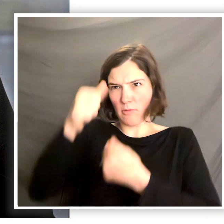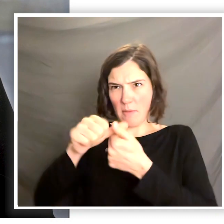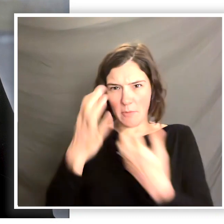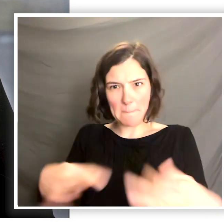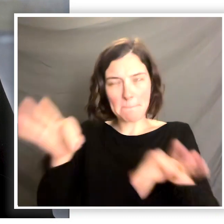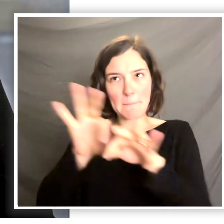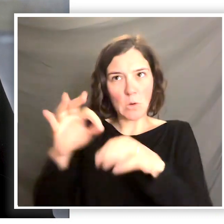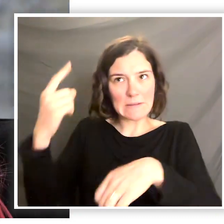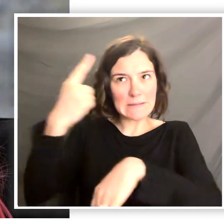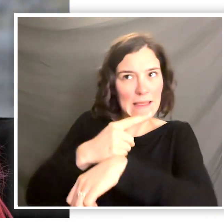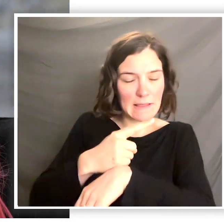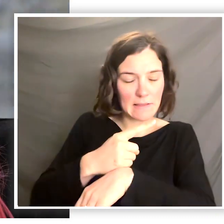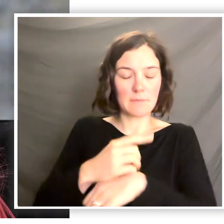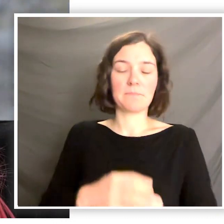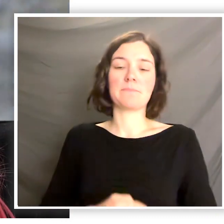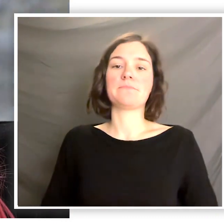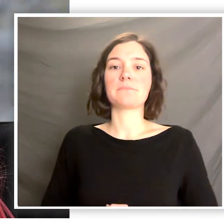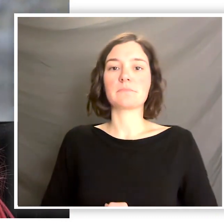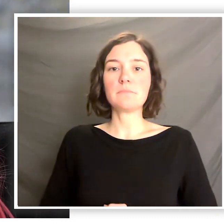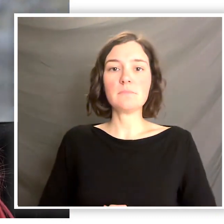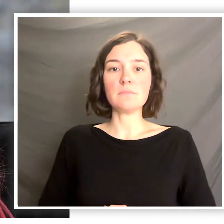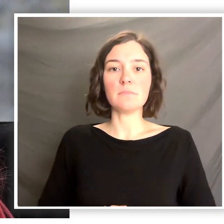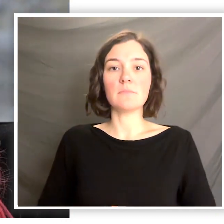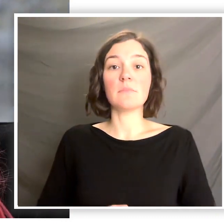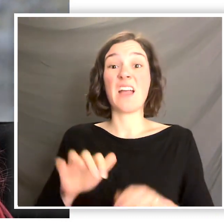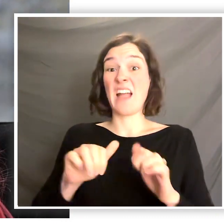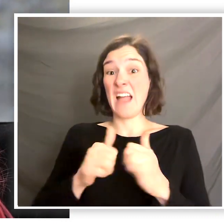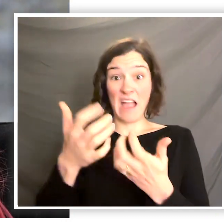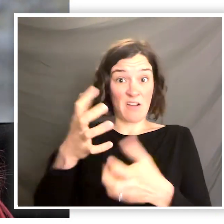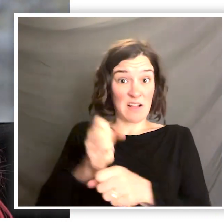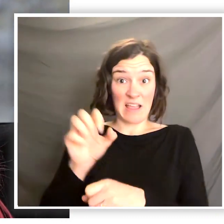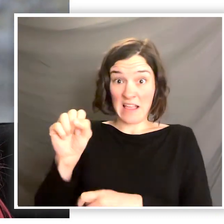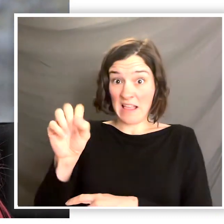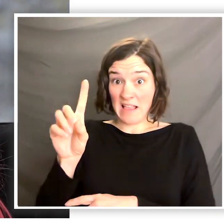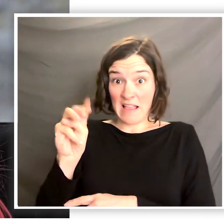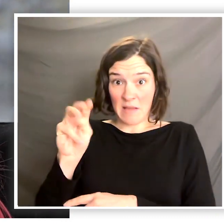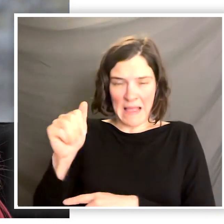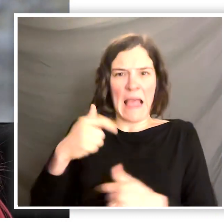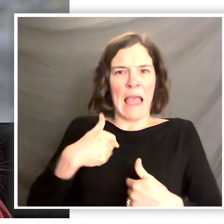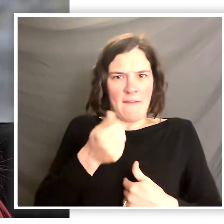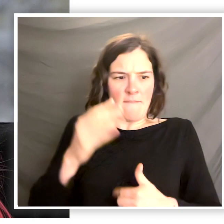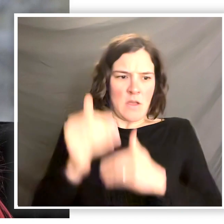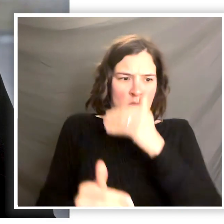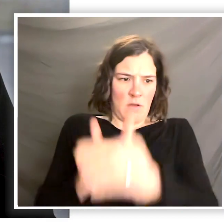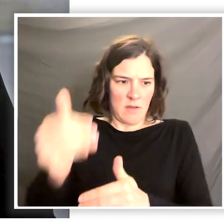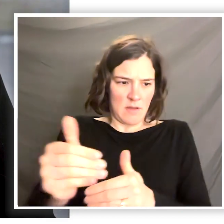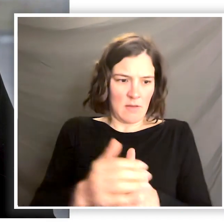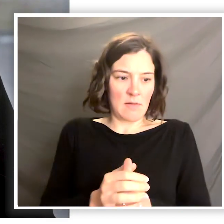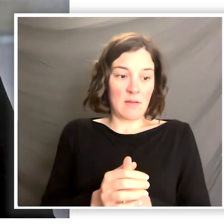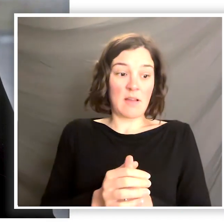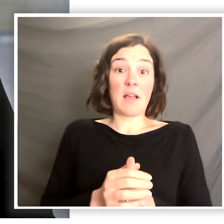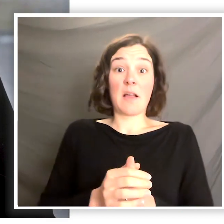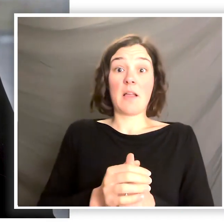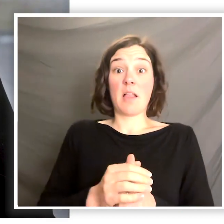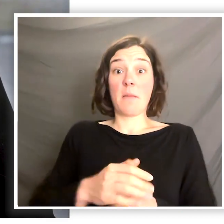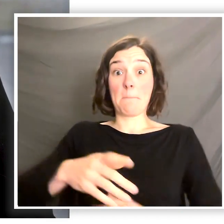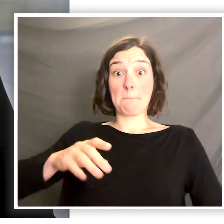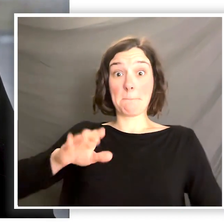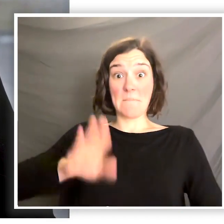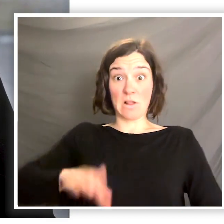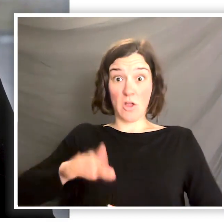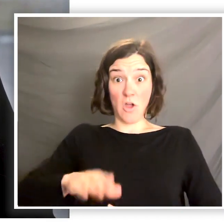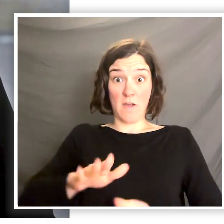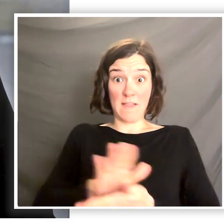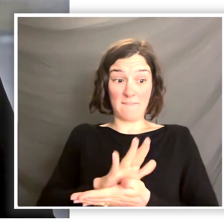important dates. There's a few steps to help you get a supported decision-making agreement. Click on the boxes below